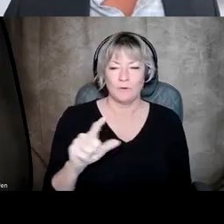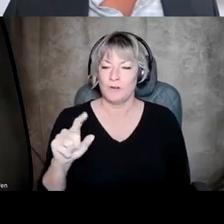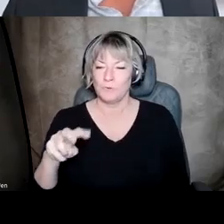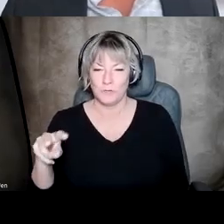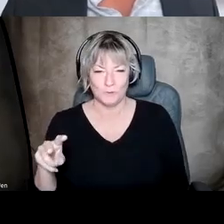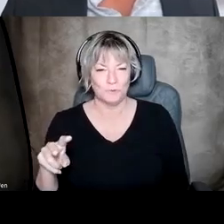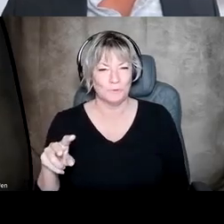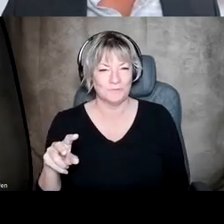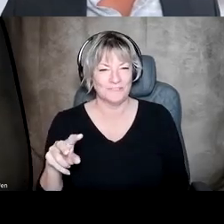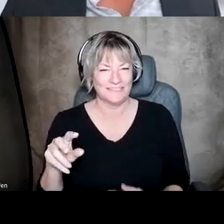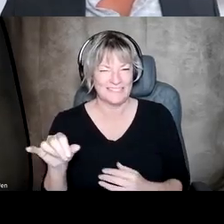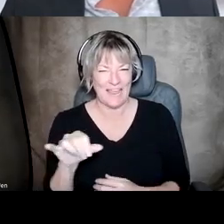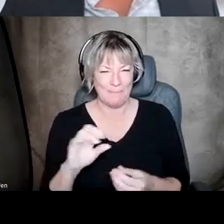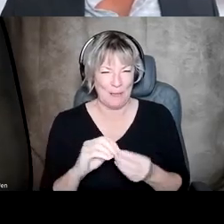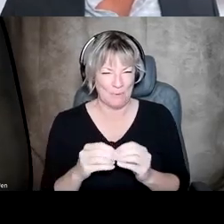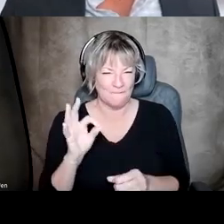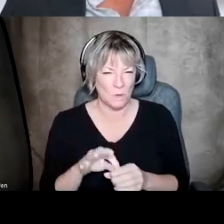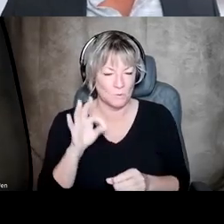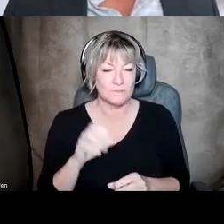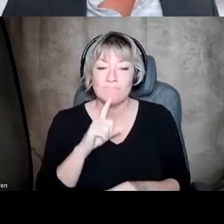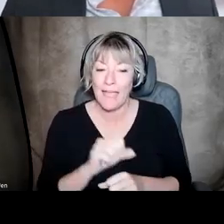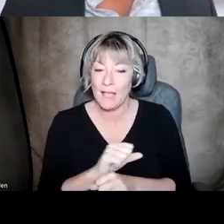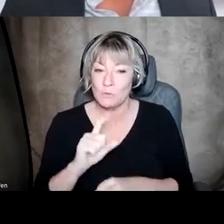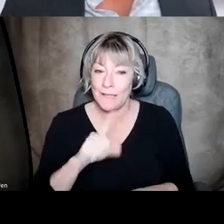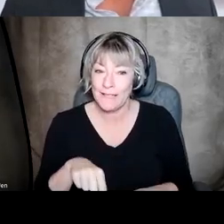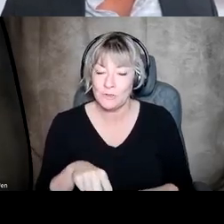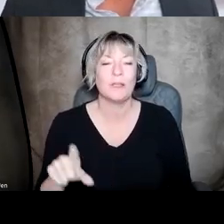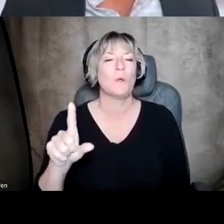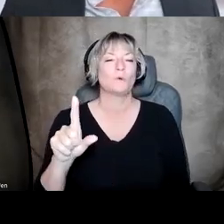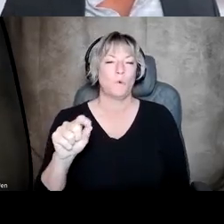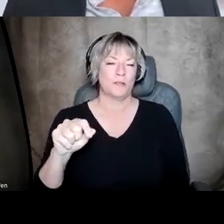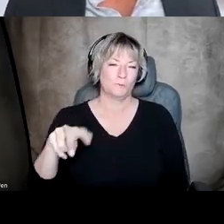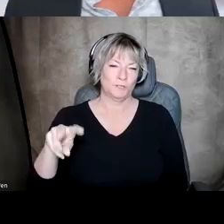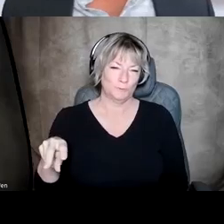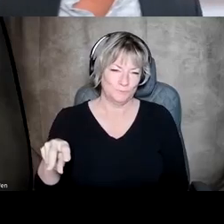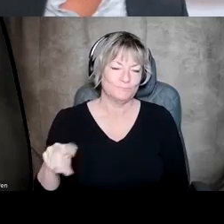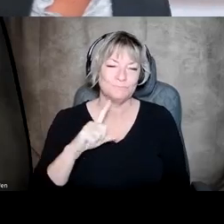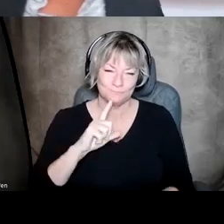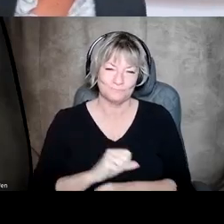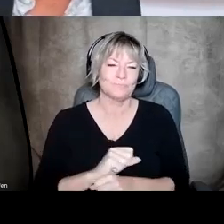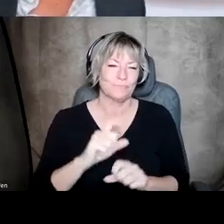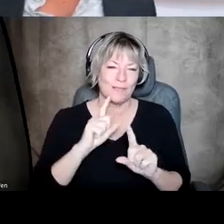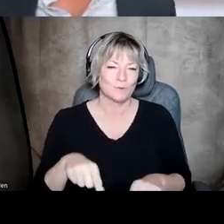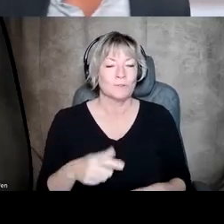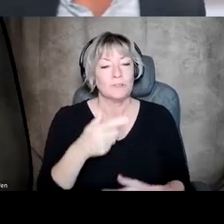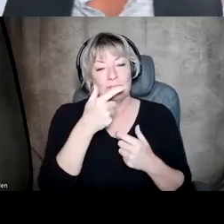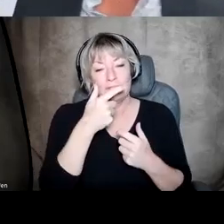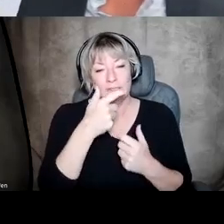here's what the real answer is. 2022. It's really interesting that